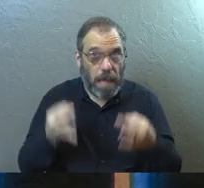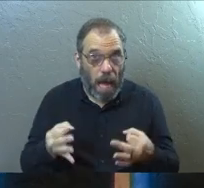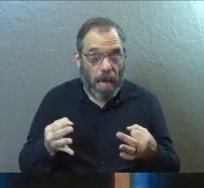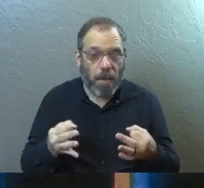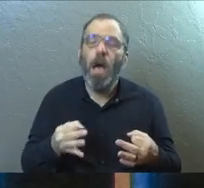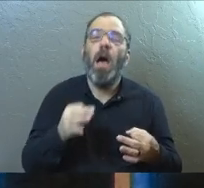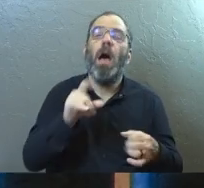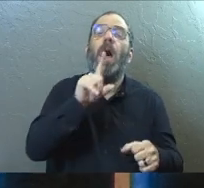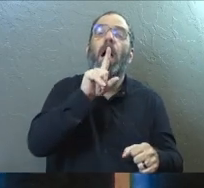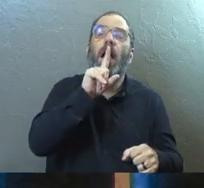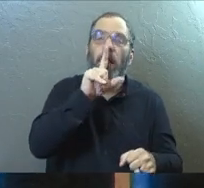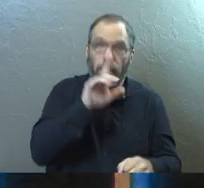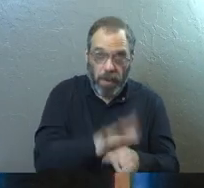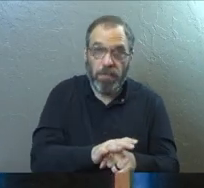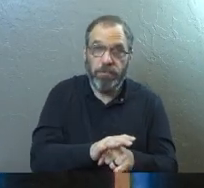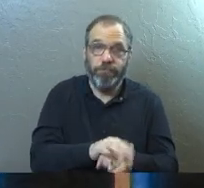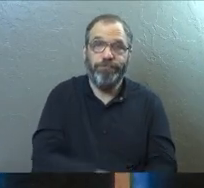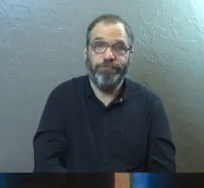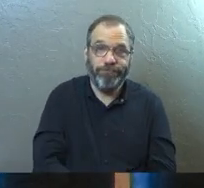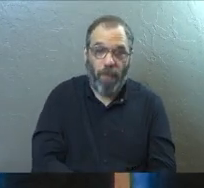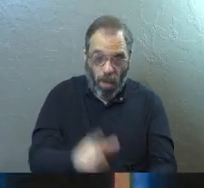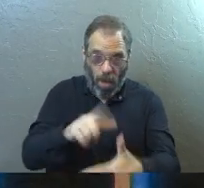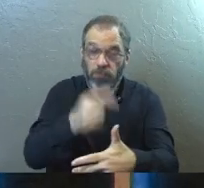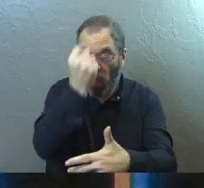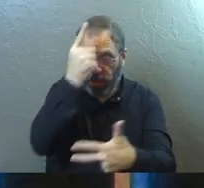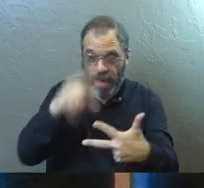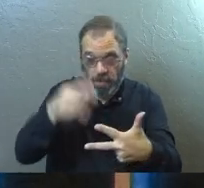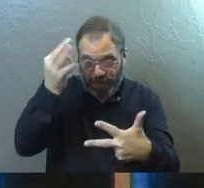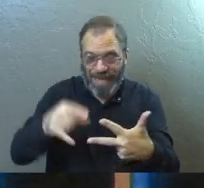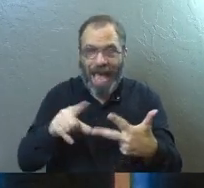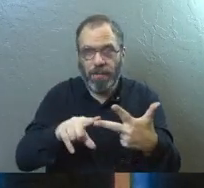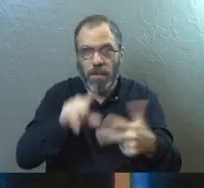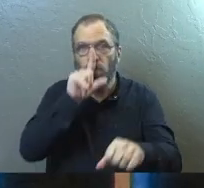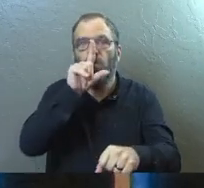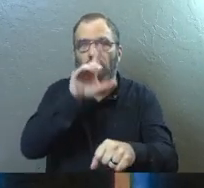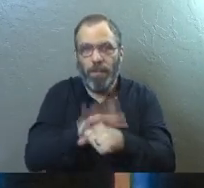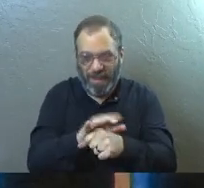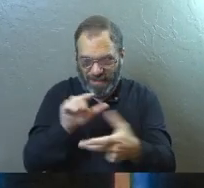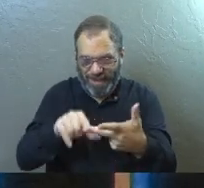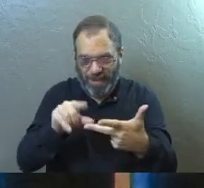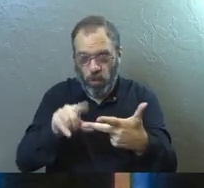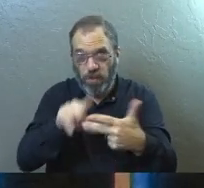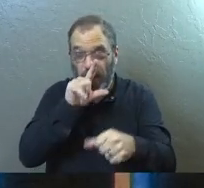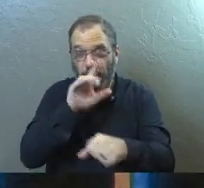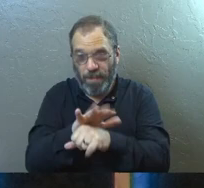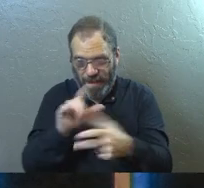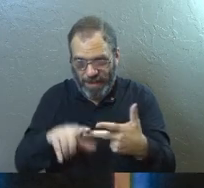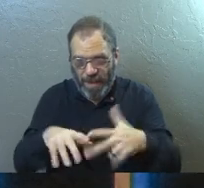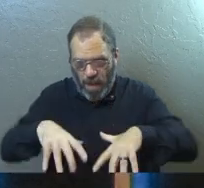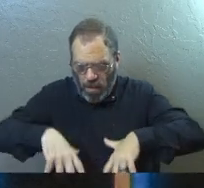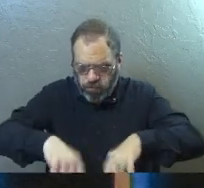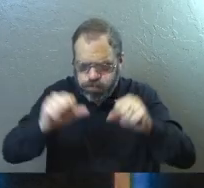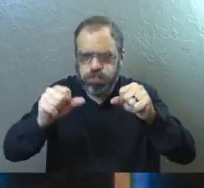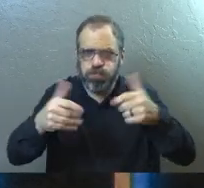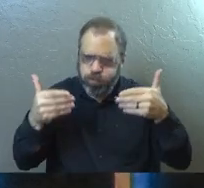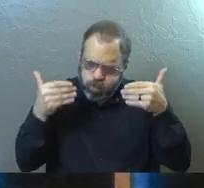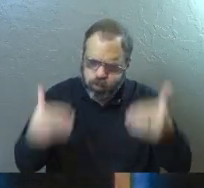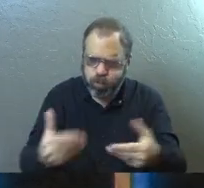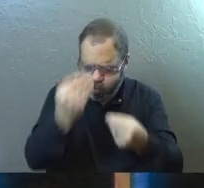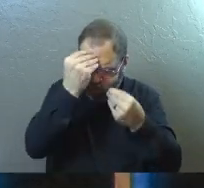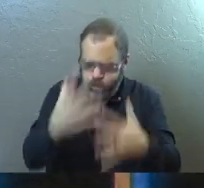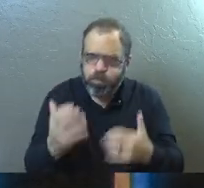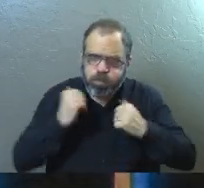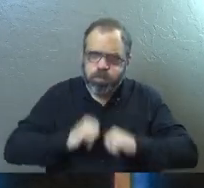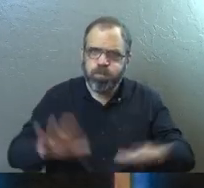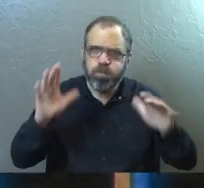Commit. Commit. And it's in the committing. It's in taking bold steps of obedience